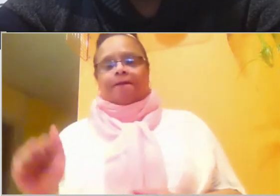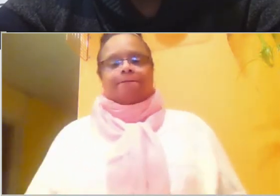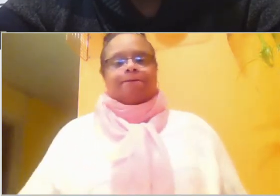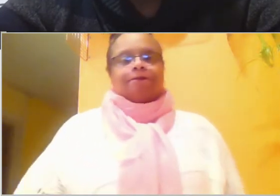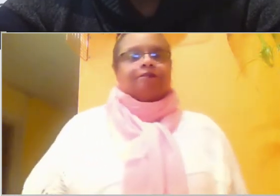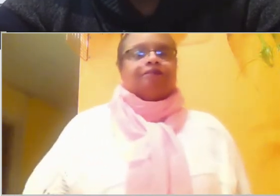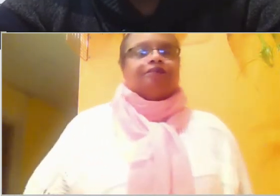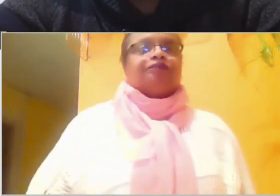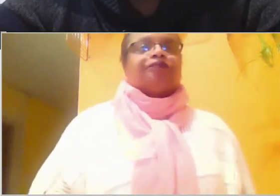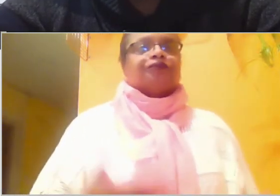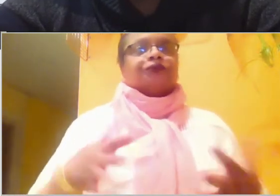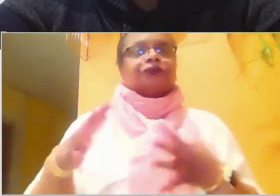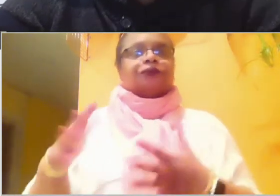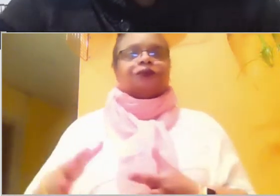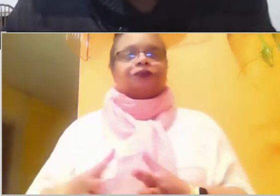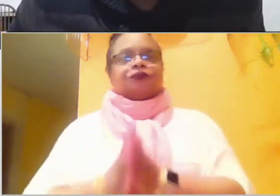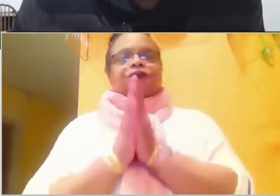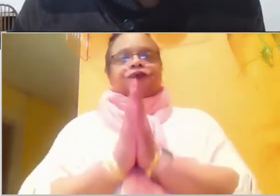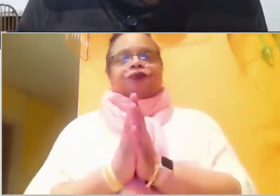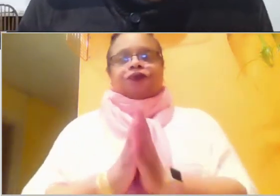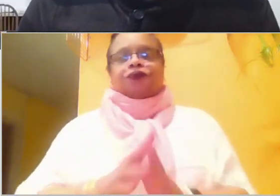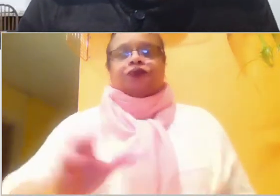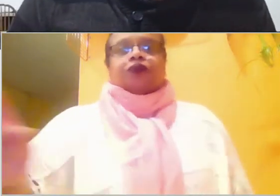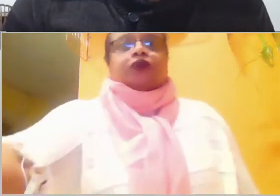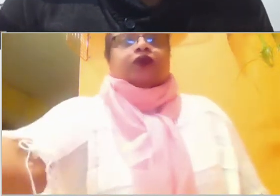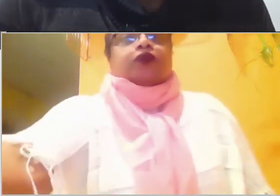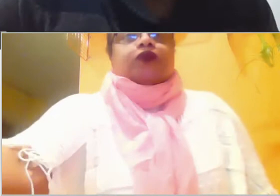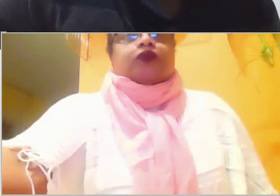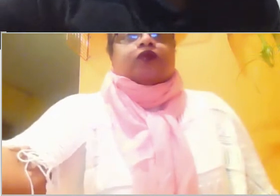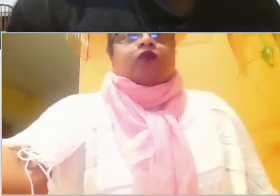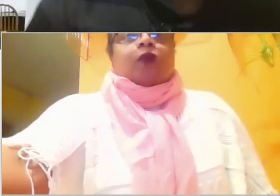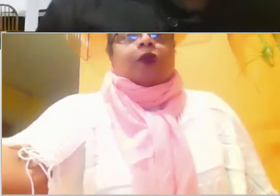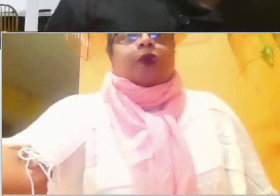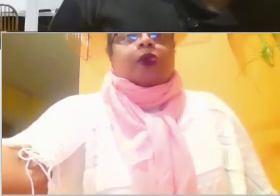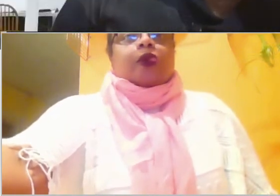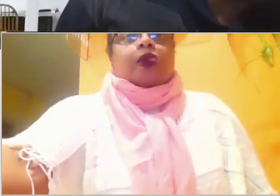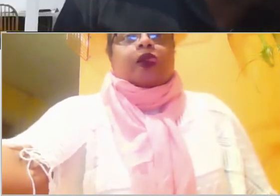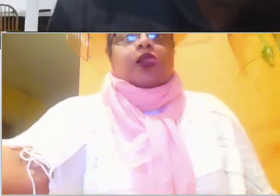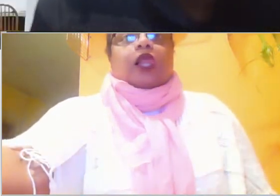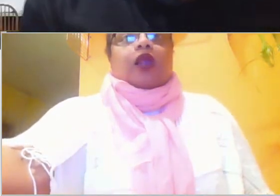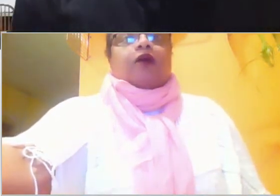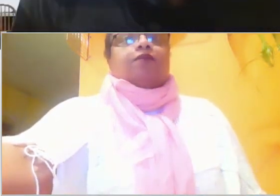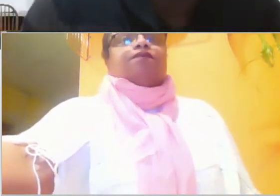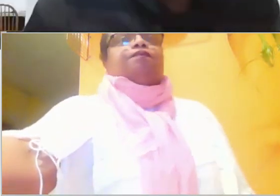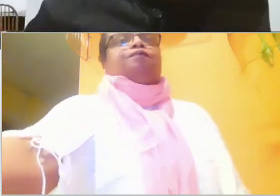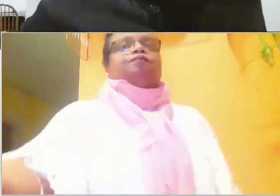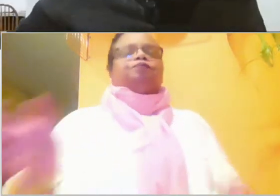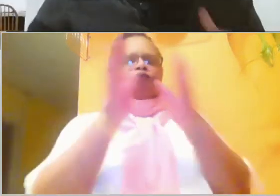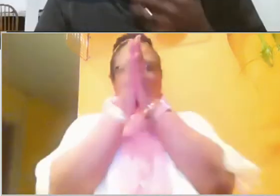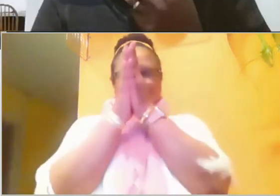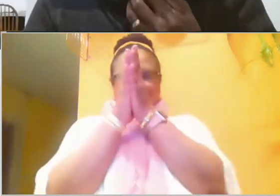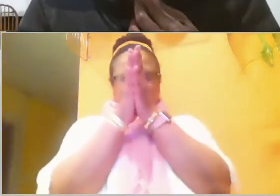with all of that said, let us close out with a word of prayer. Let us pray.